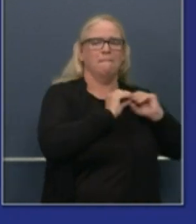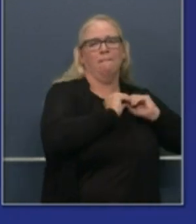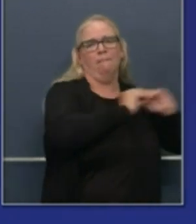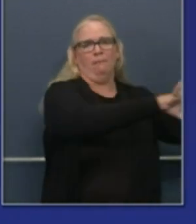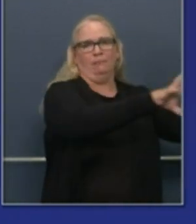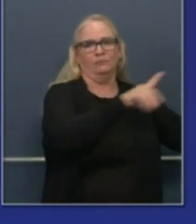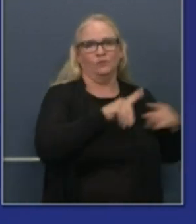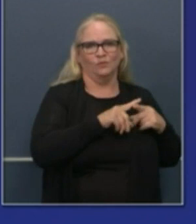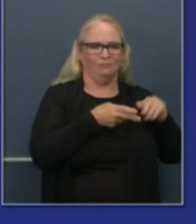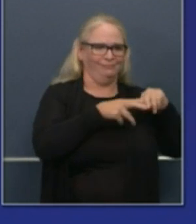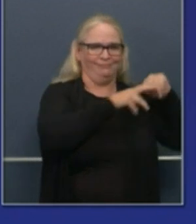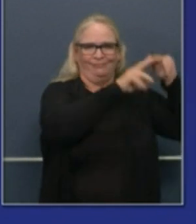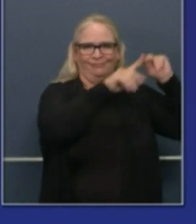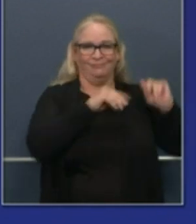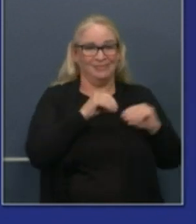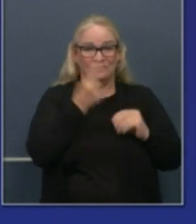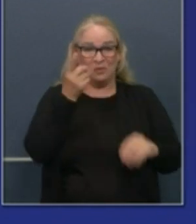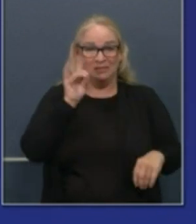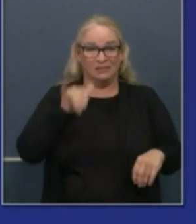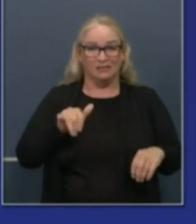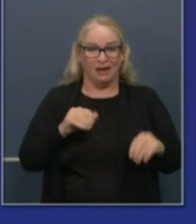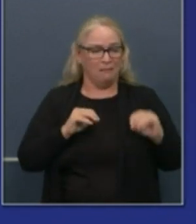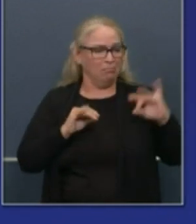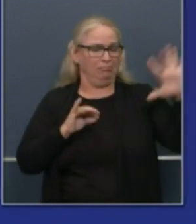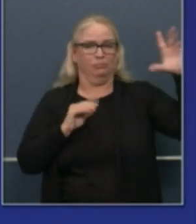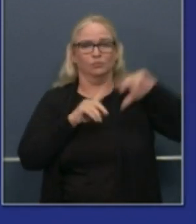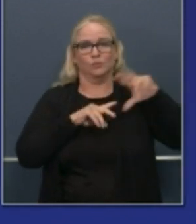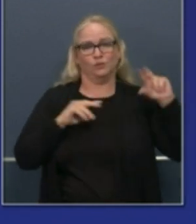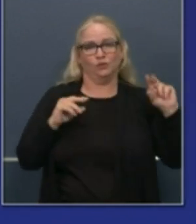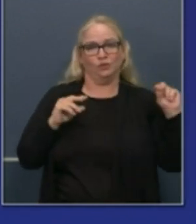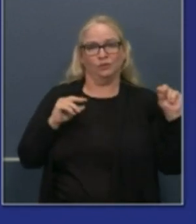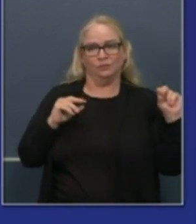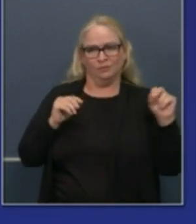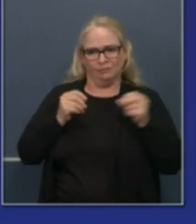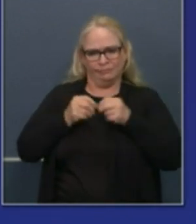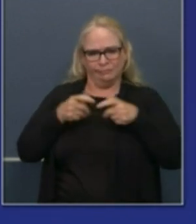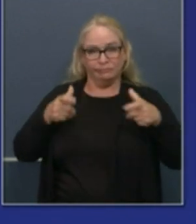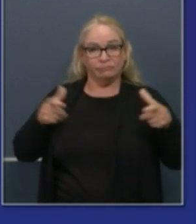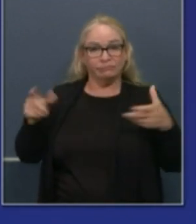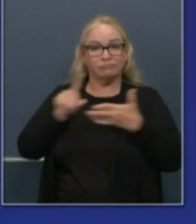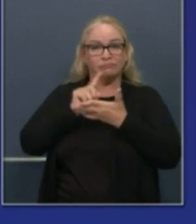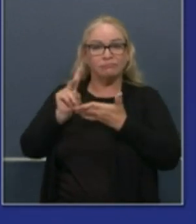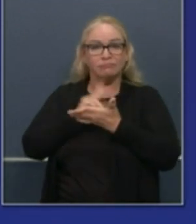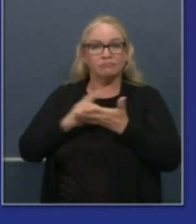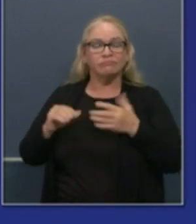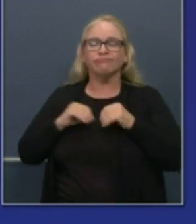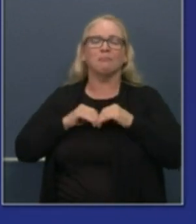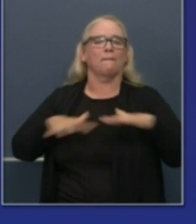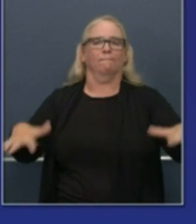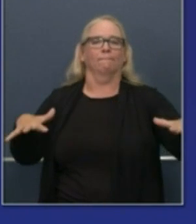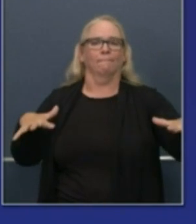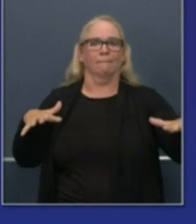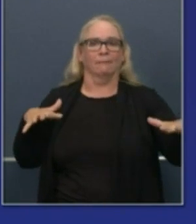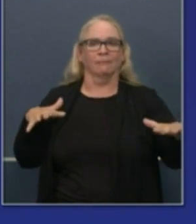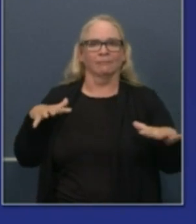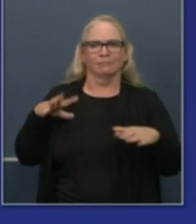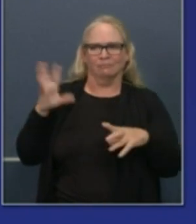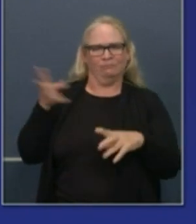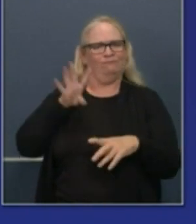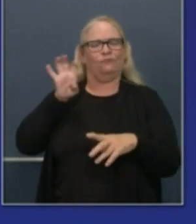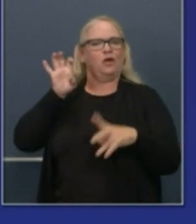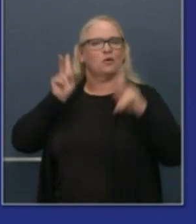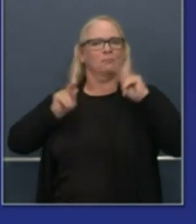days those two and a half people start mixing with others and now you have over 400 people that have